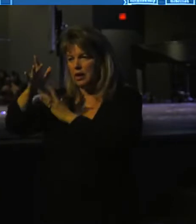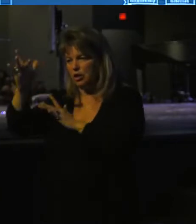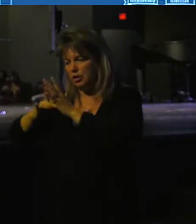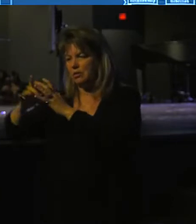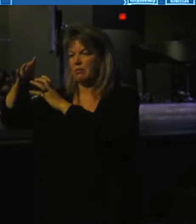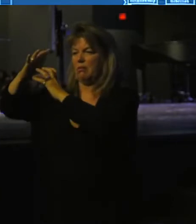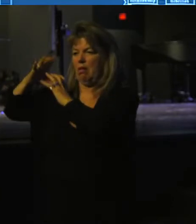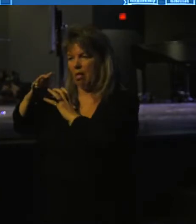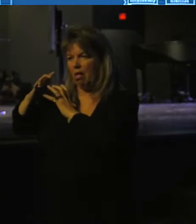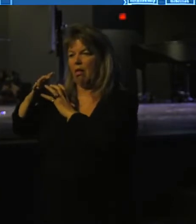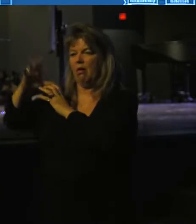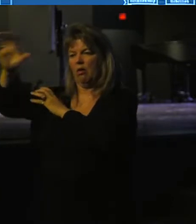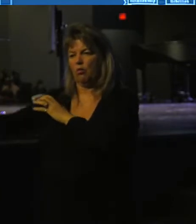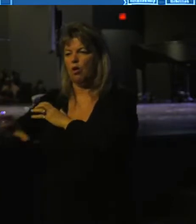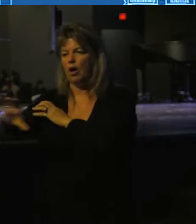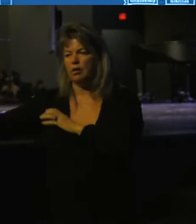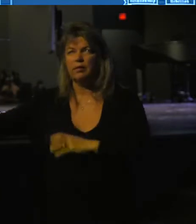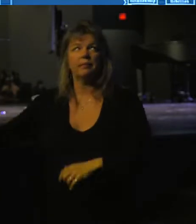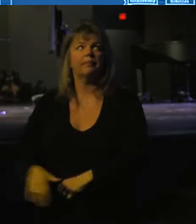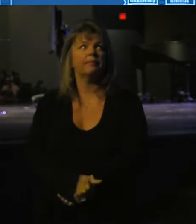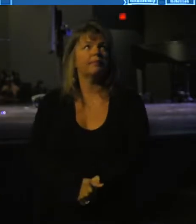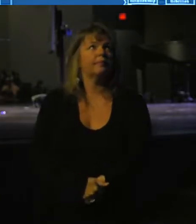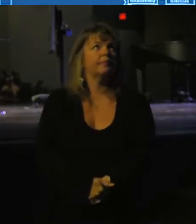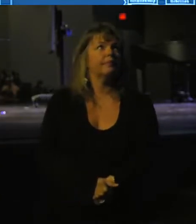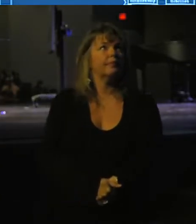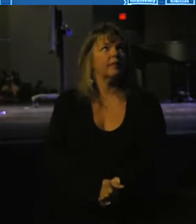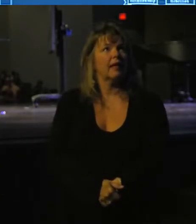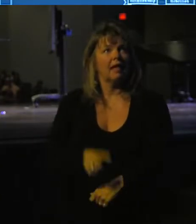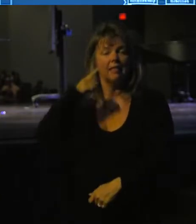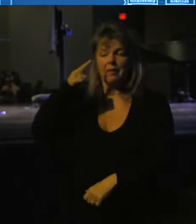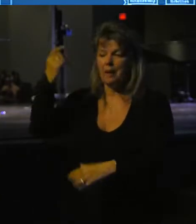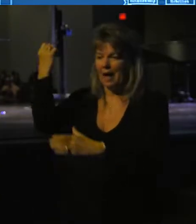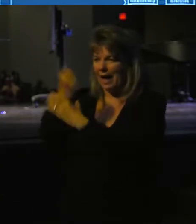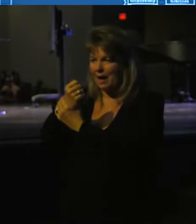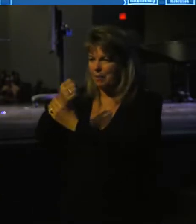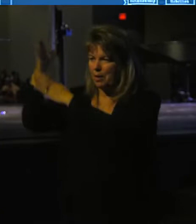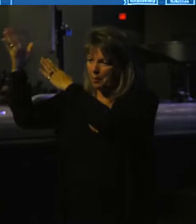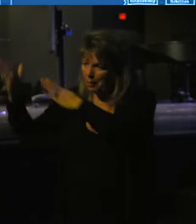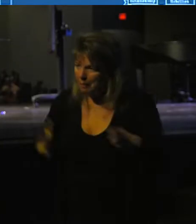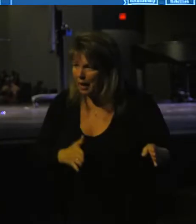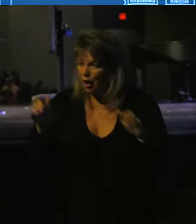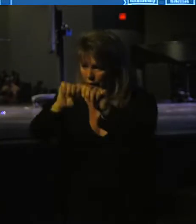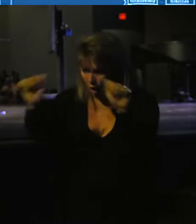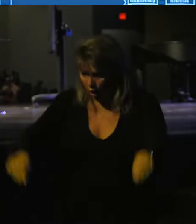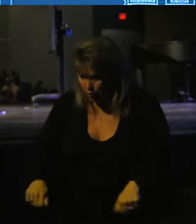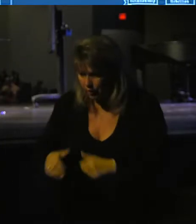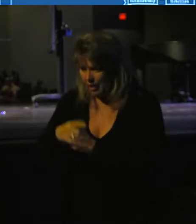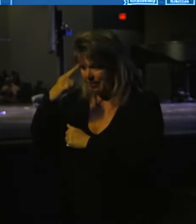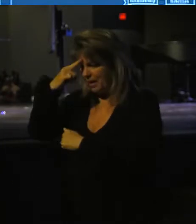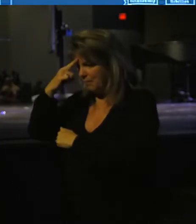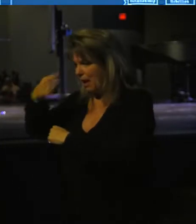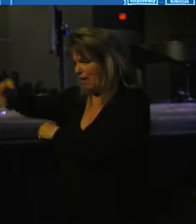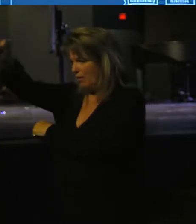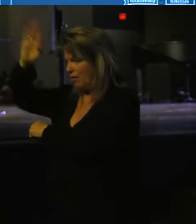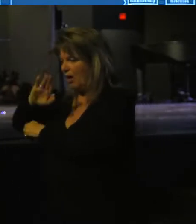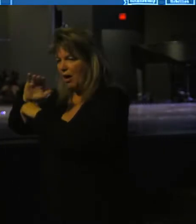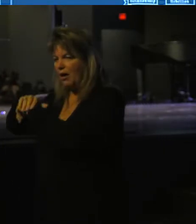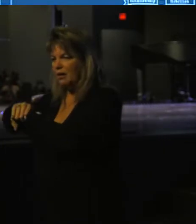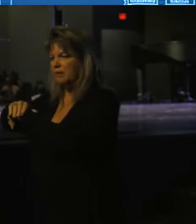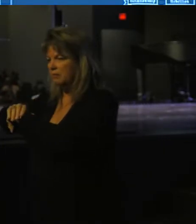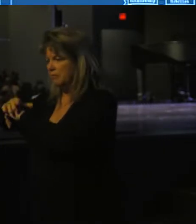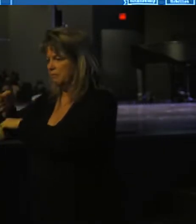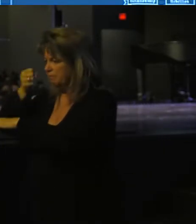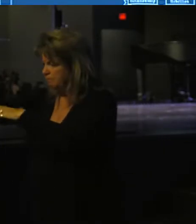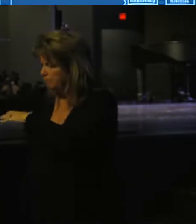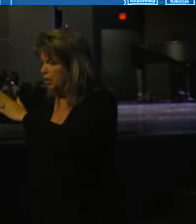going up the mountain with the cross on his back. You think about Abraham preparing the altar. You think about God putting Jesus on the